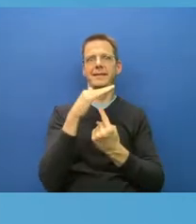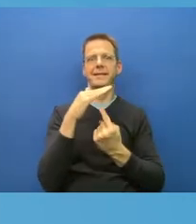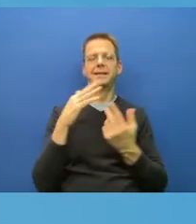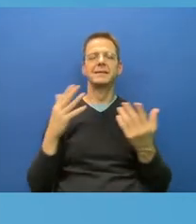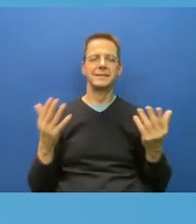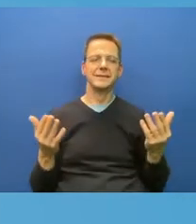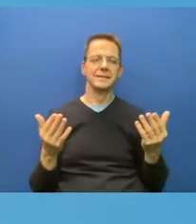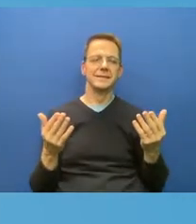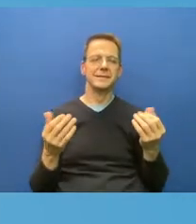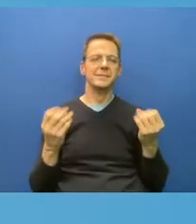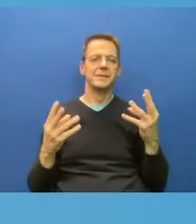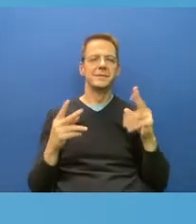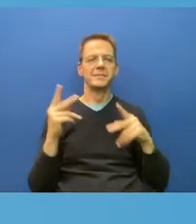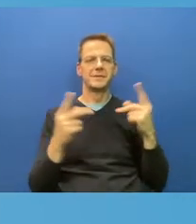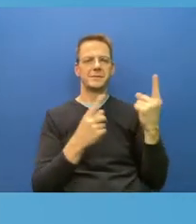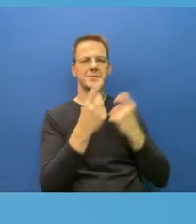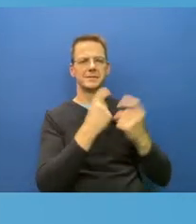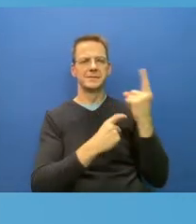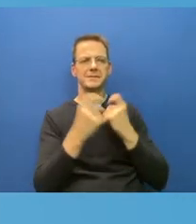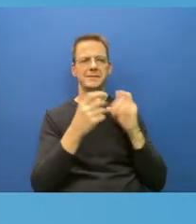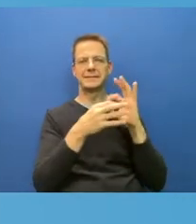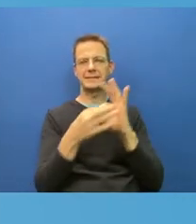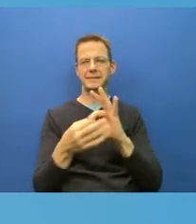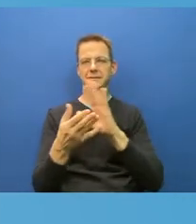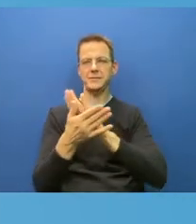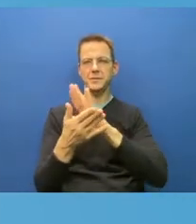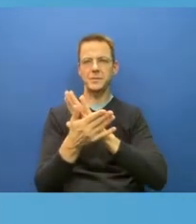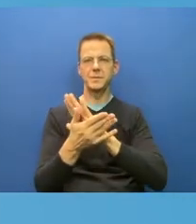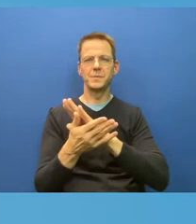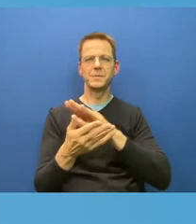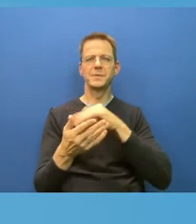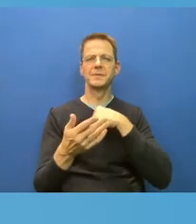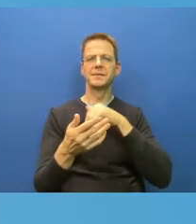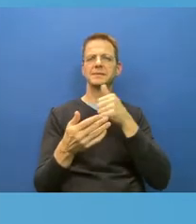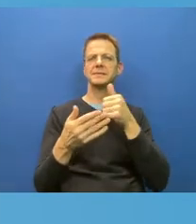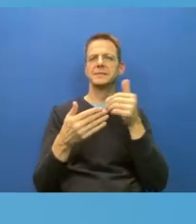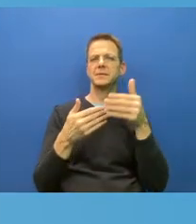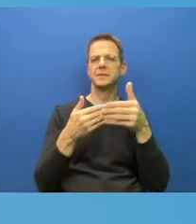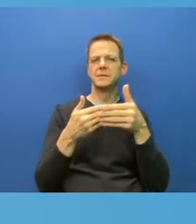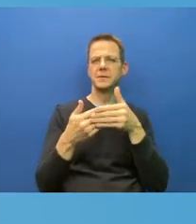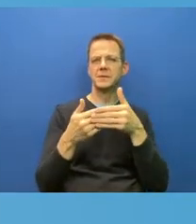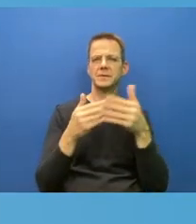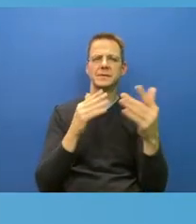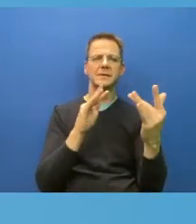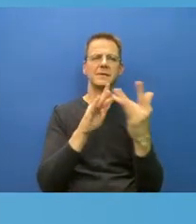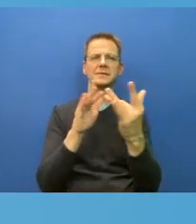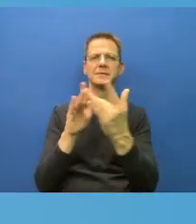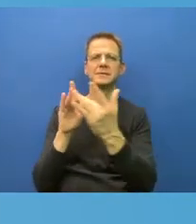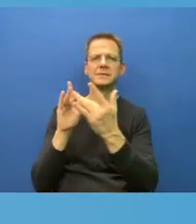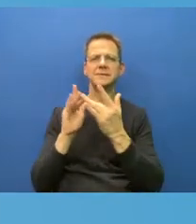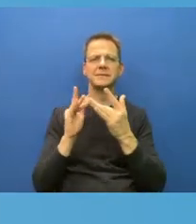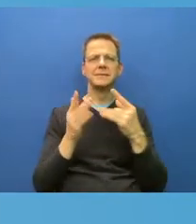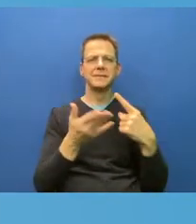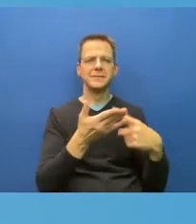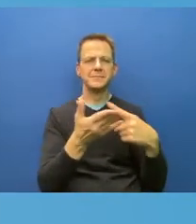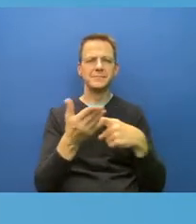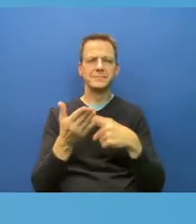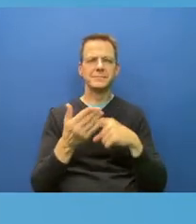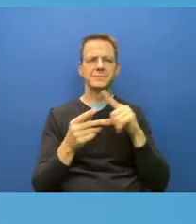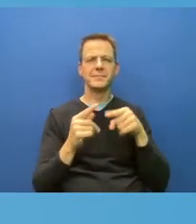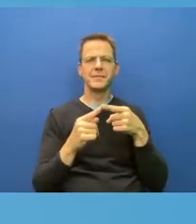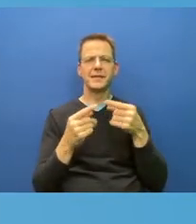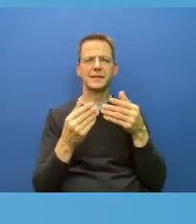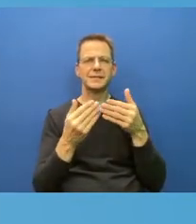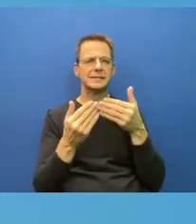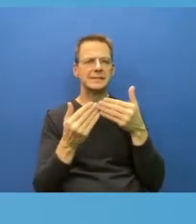type places. We talked about the low hanging fruit. Dr. Fisman, you had another word for low hanging fruit that I also